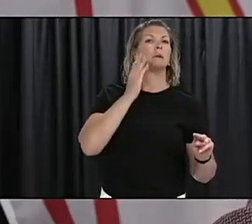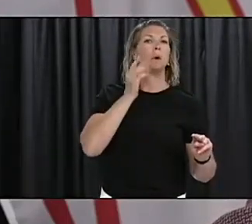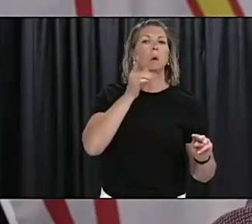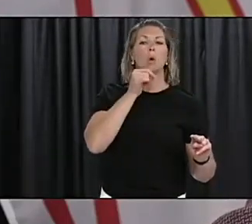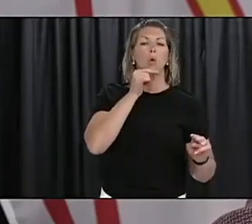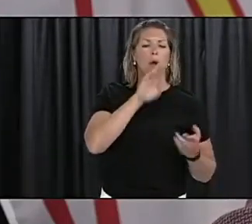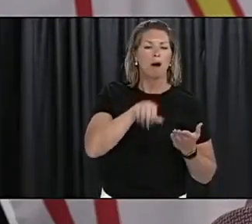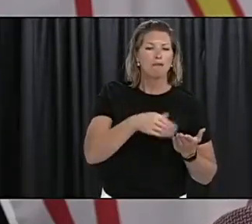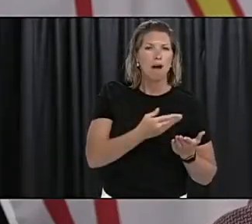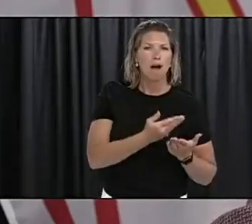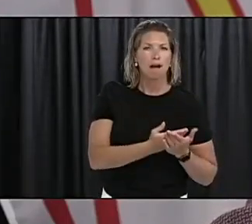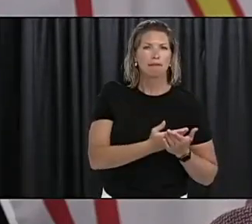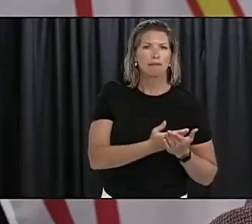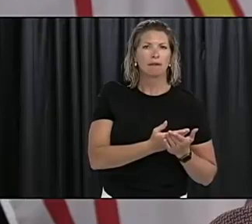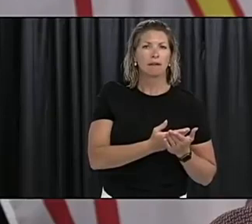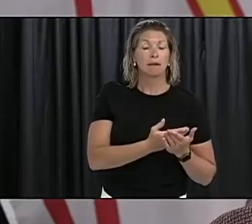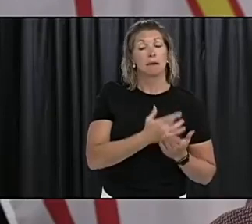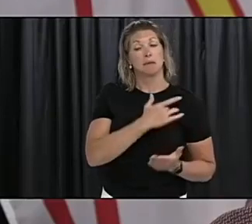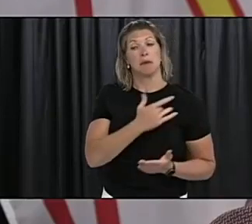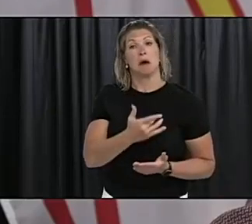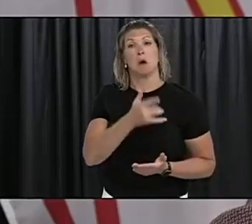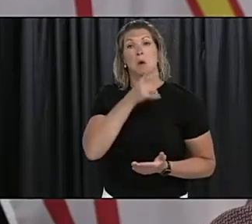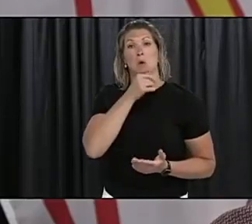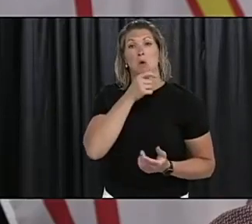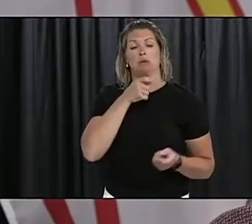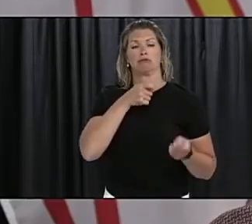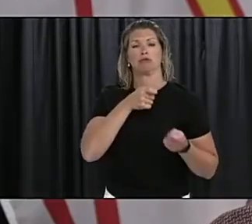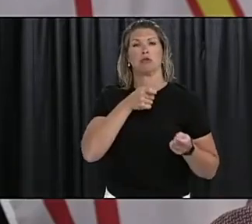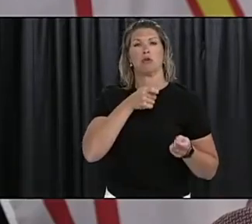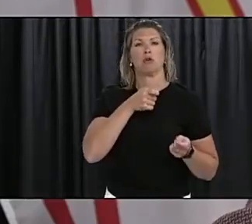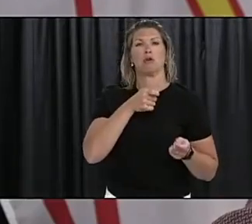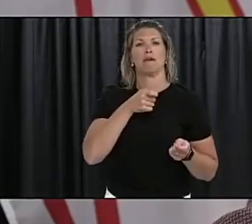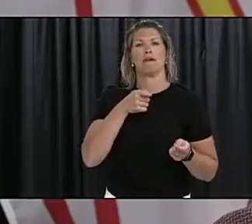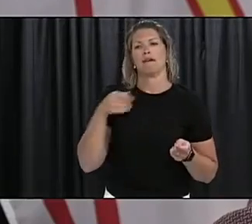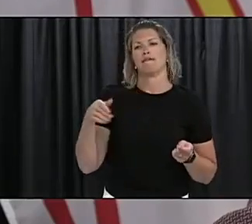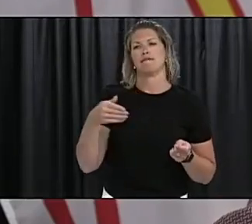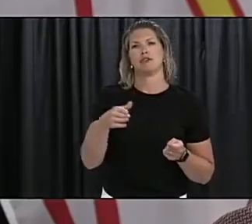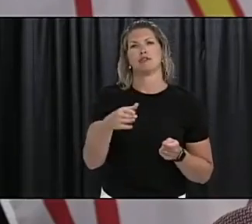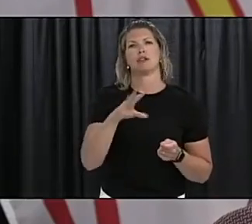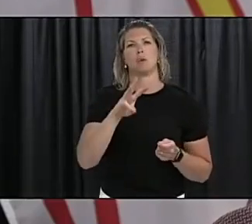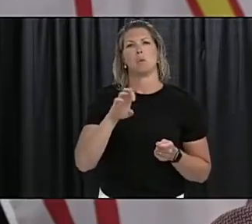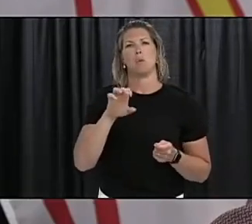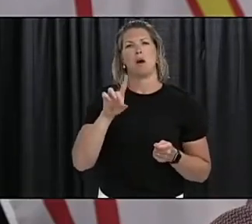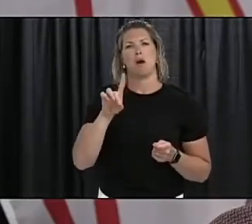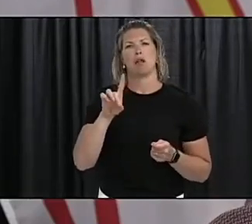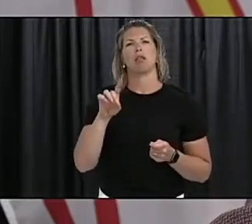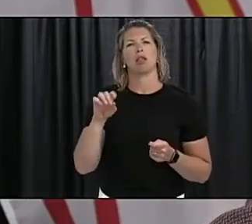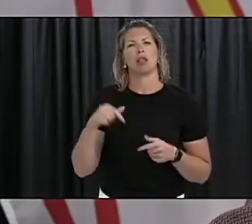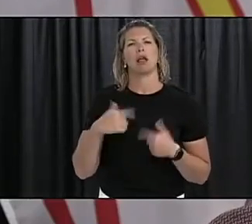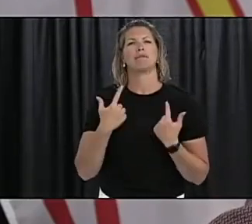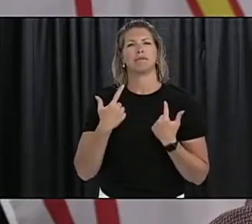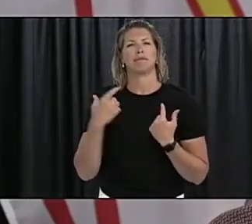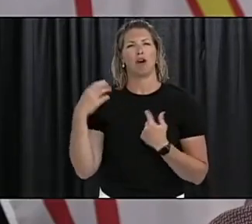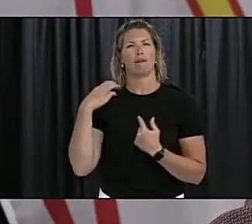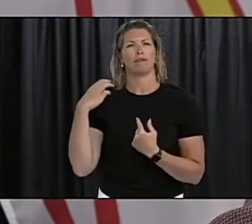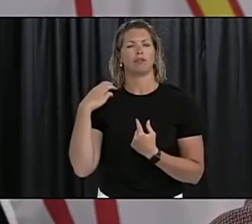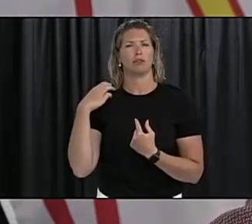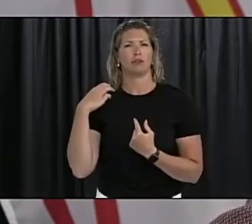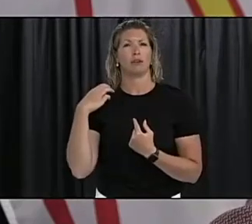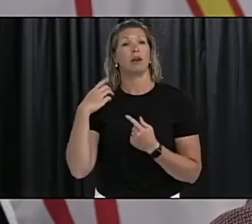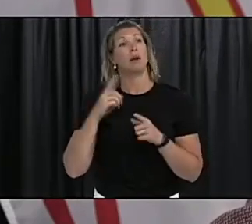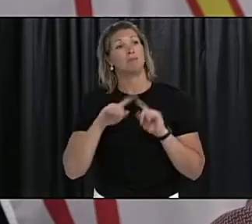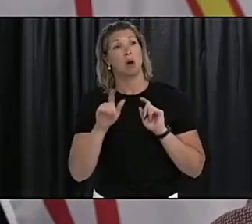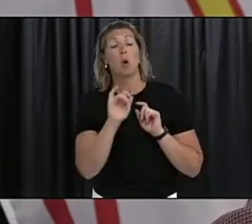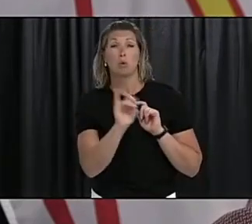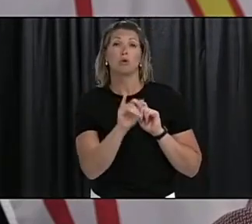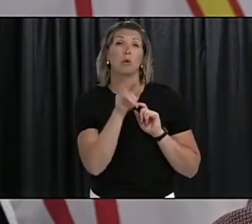have been leading that for the most part St. John's Airport we have some security there as well with this information so we